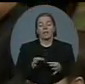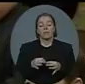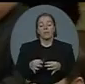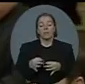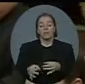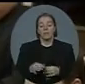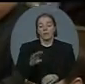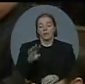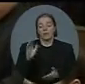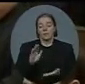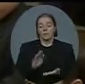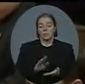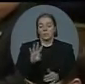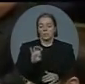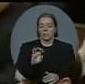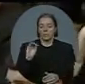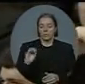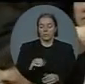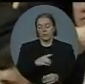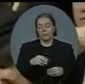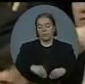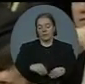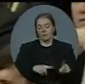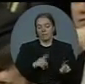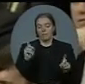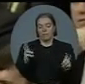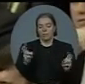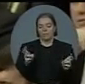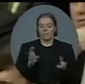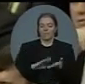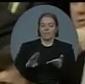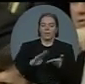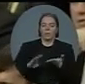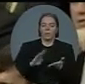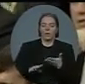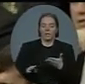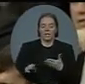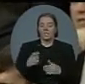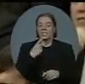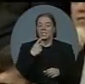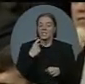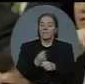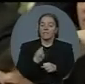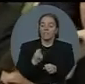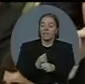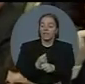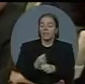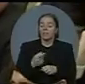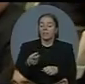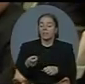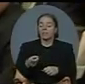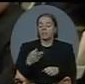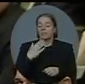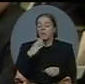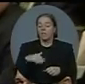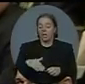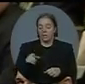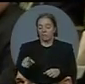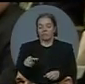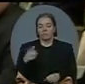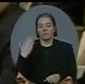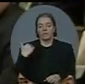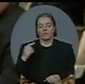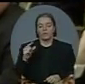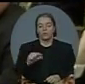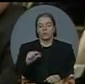previous government. And you know how I know that? I know that because nobody less than the deputy leader of the Liberal Party said the following, I think I have to